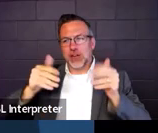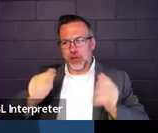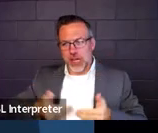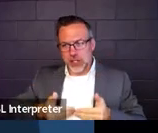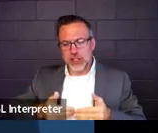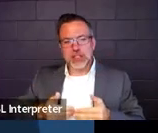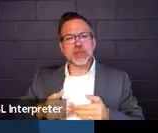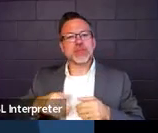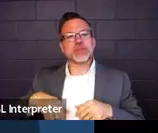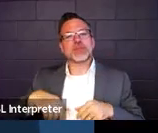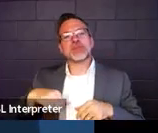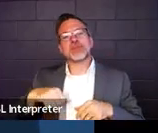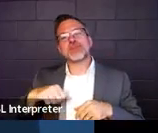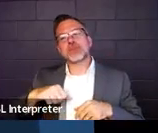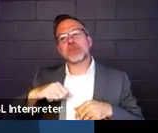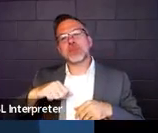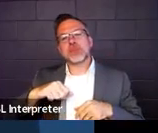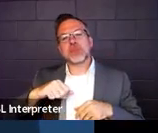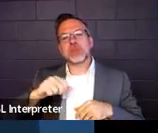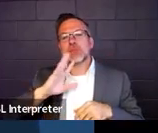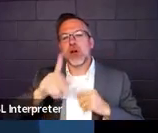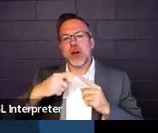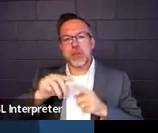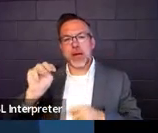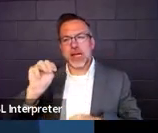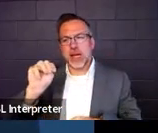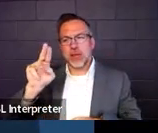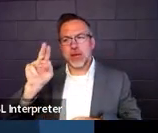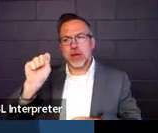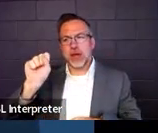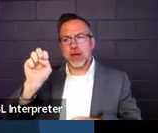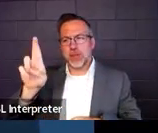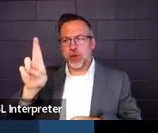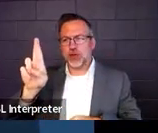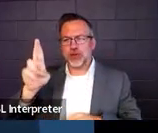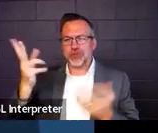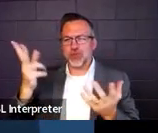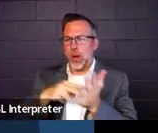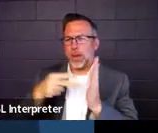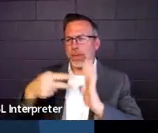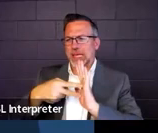We're going to talk about Muser's definition of Abbreviated Day,